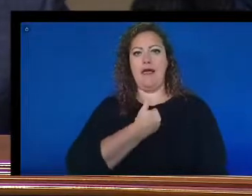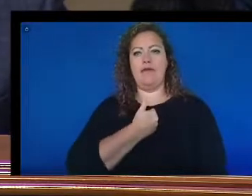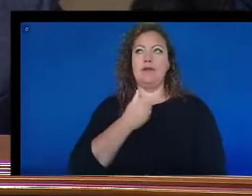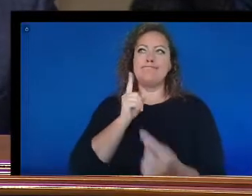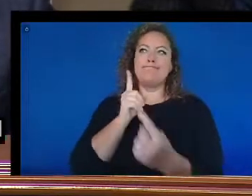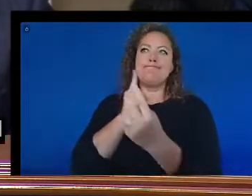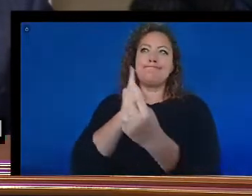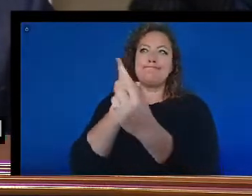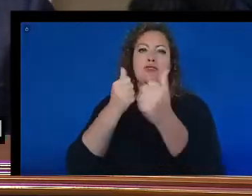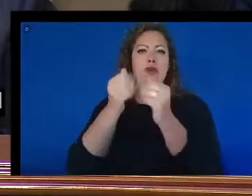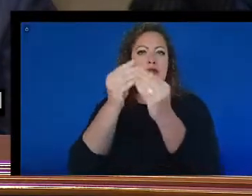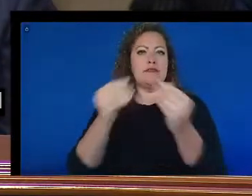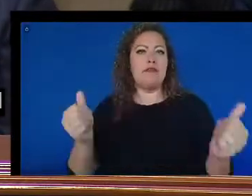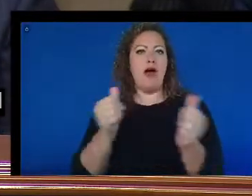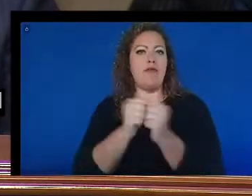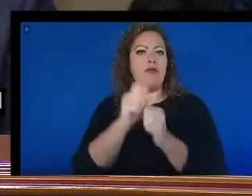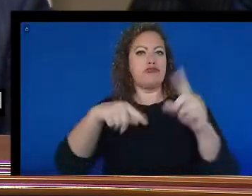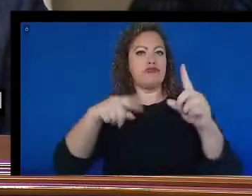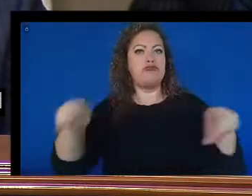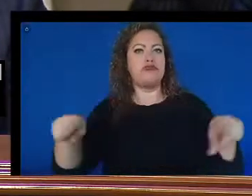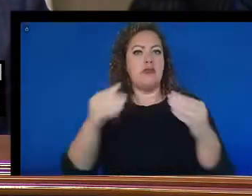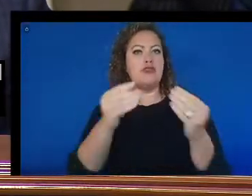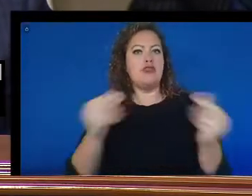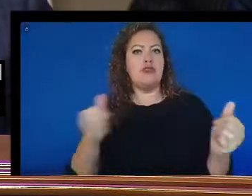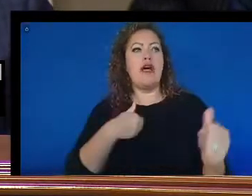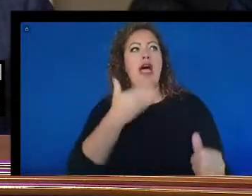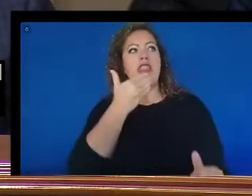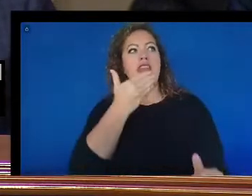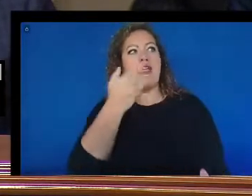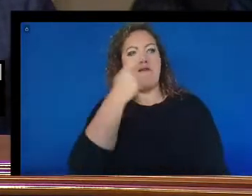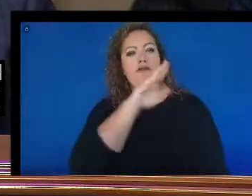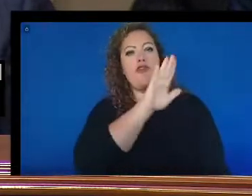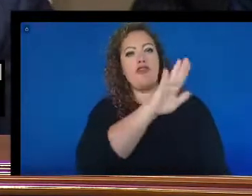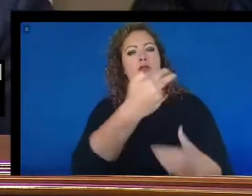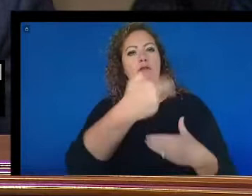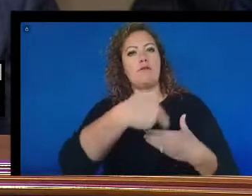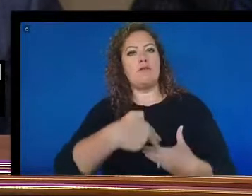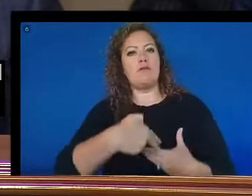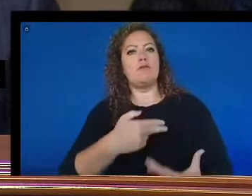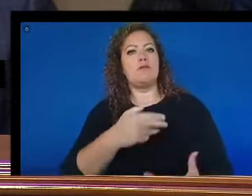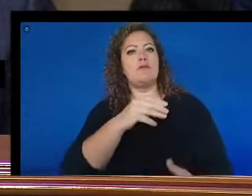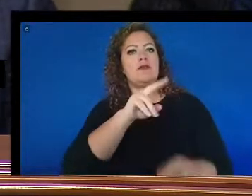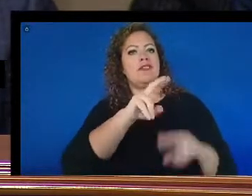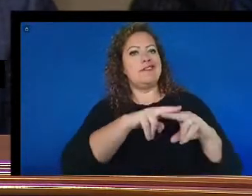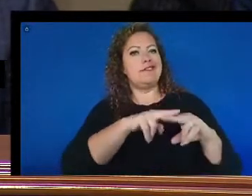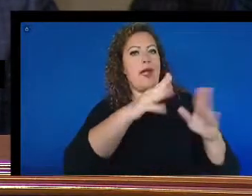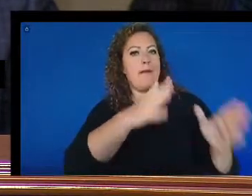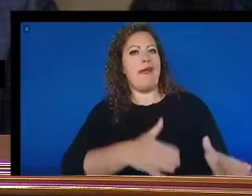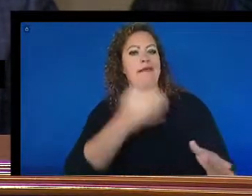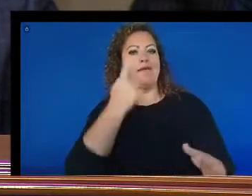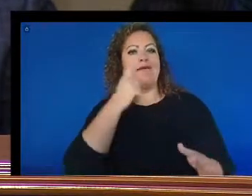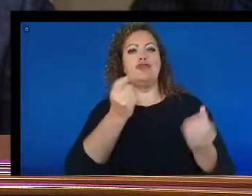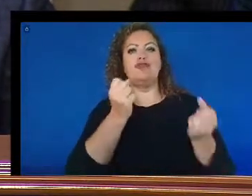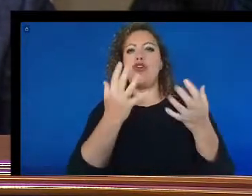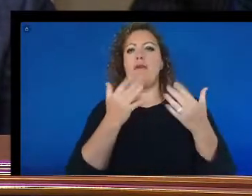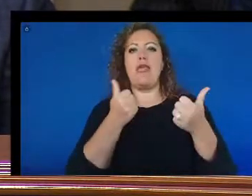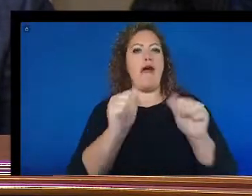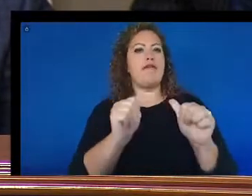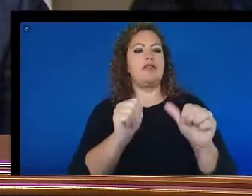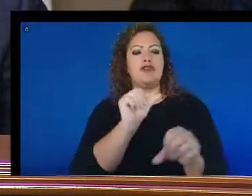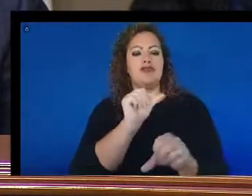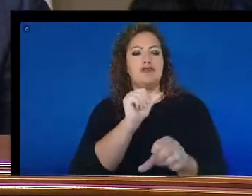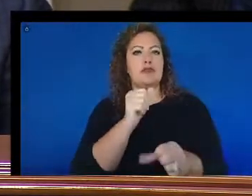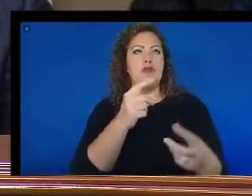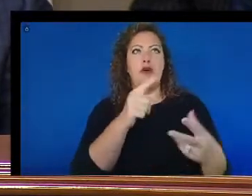solutions. And I thank you, Mr. Chairman, for your participation in so many of the efforts to include working with the VA